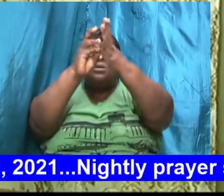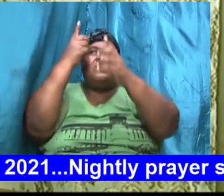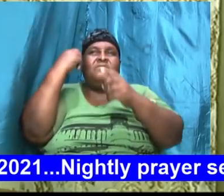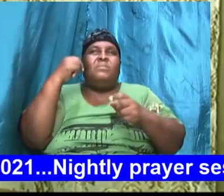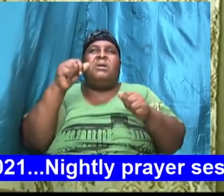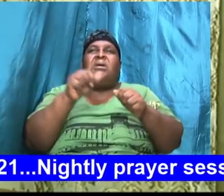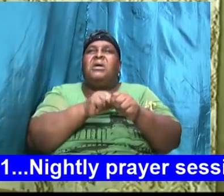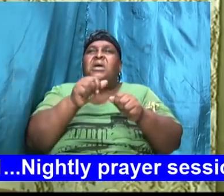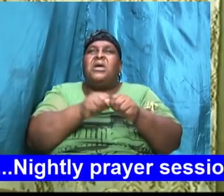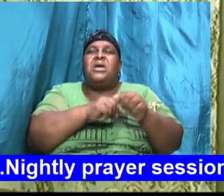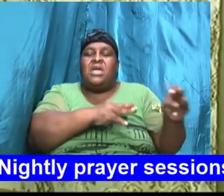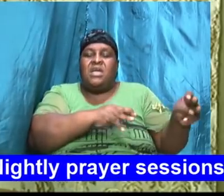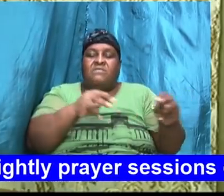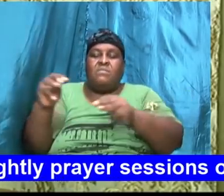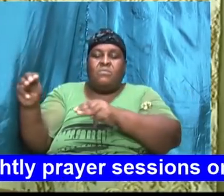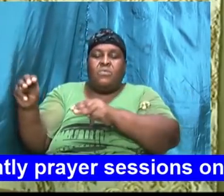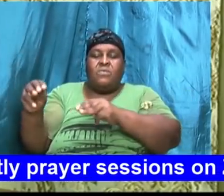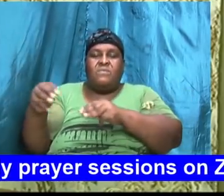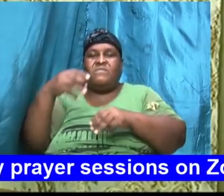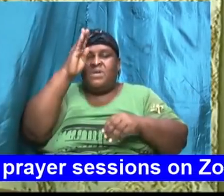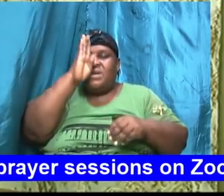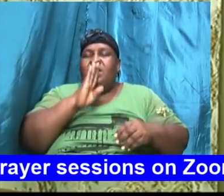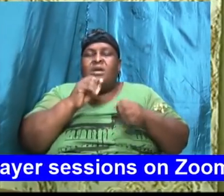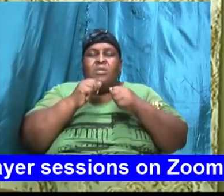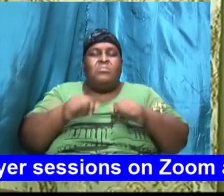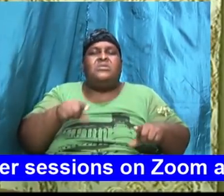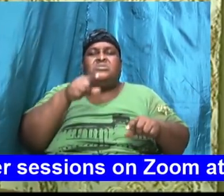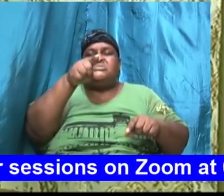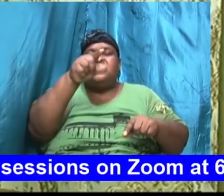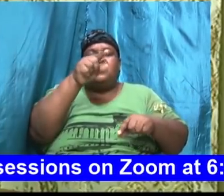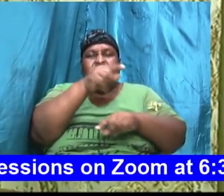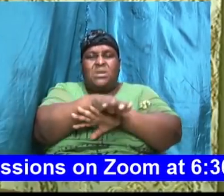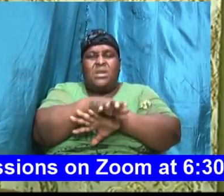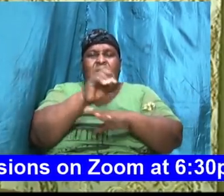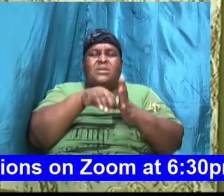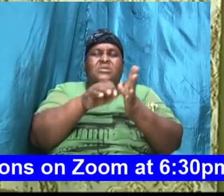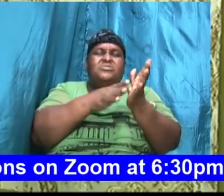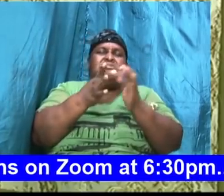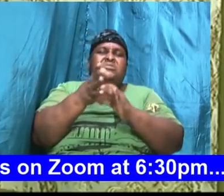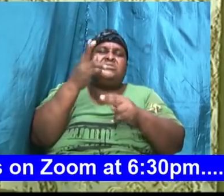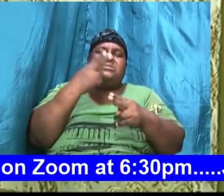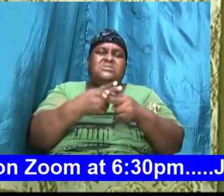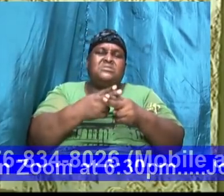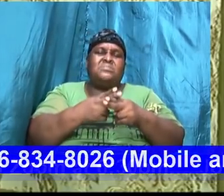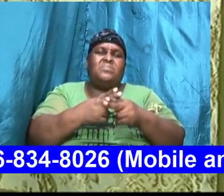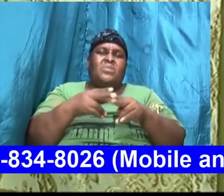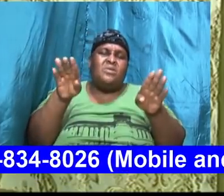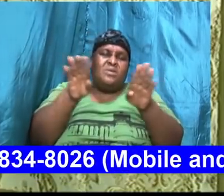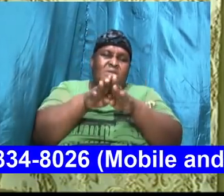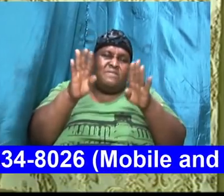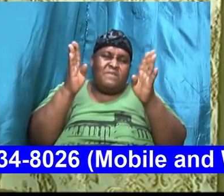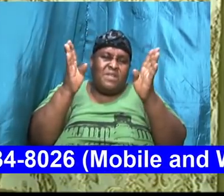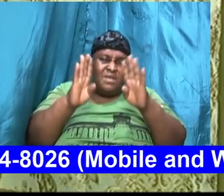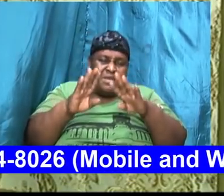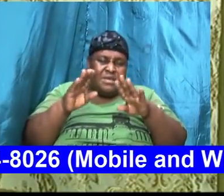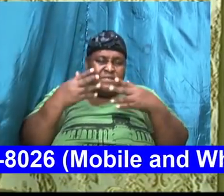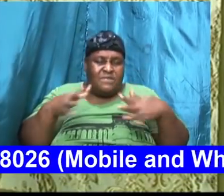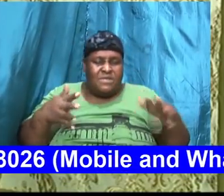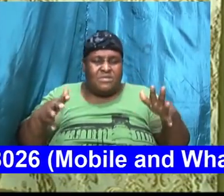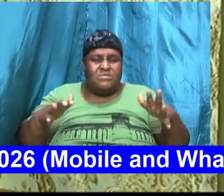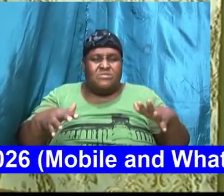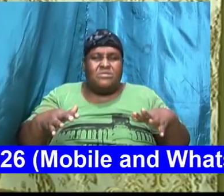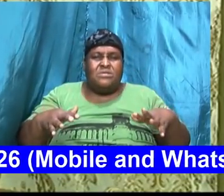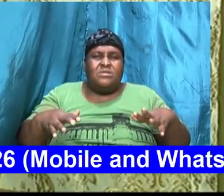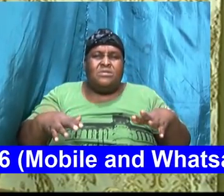God God bless you tonight in Jesus name as I close tonight in prayer I ask us to bow our head one more time